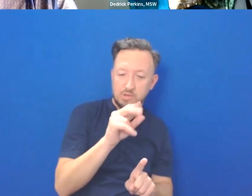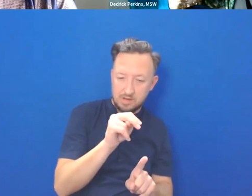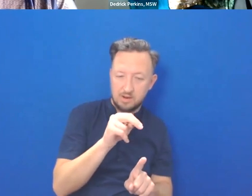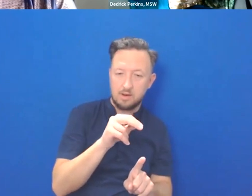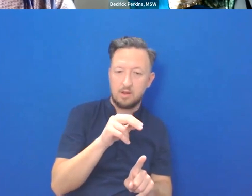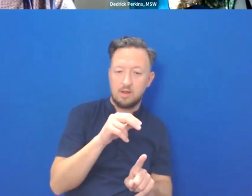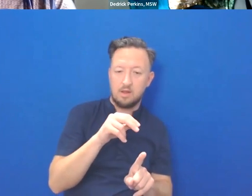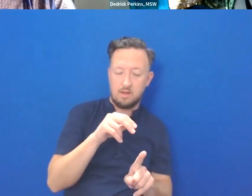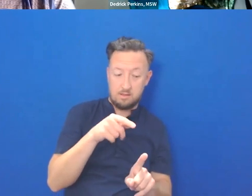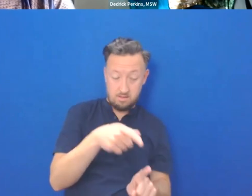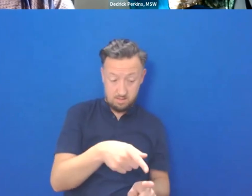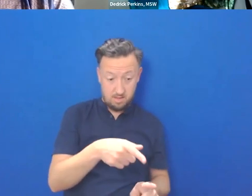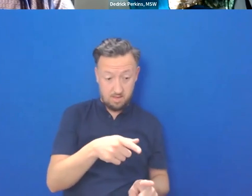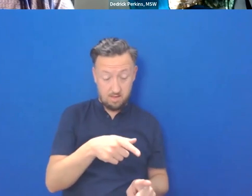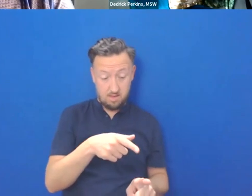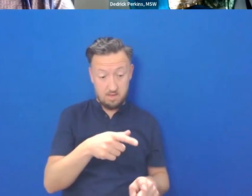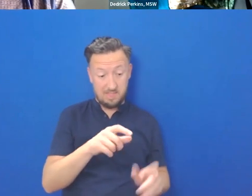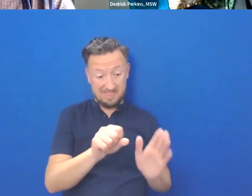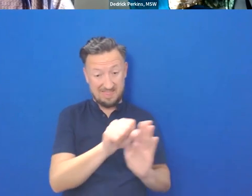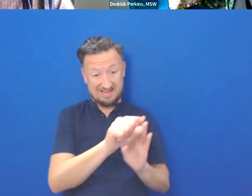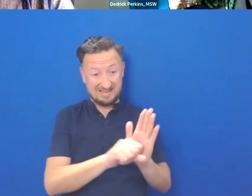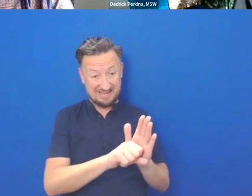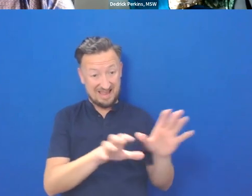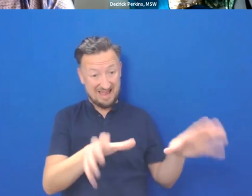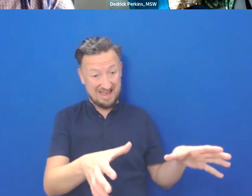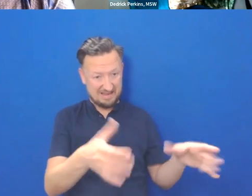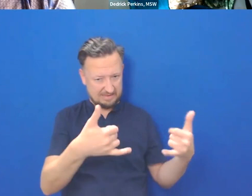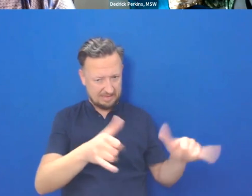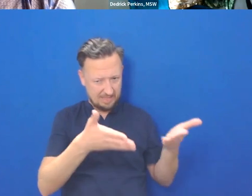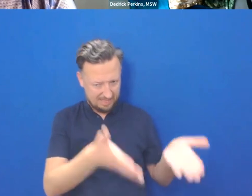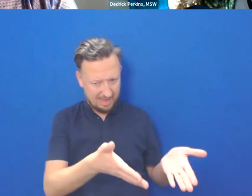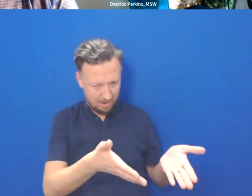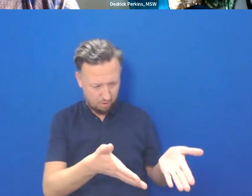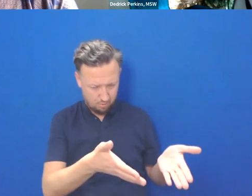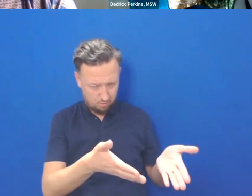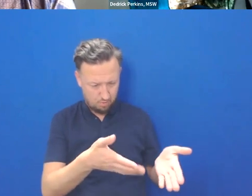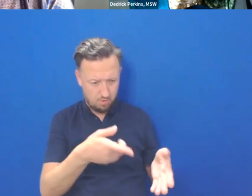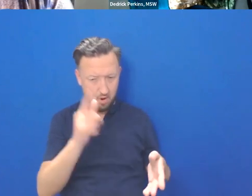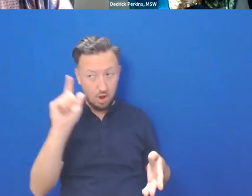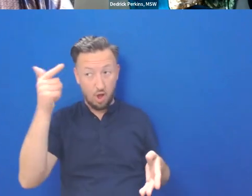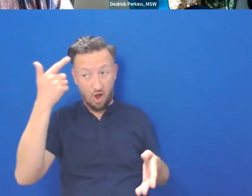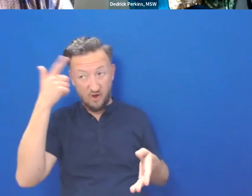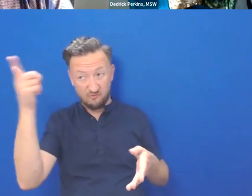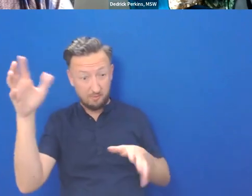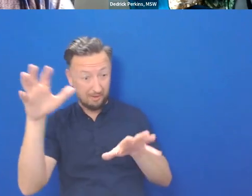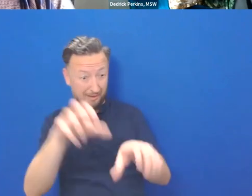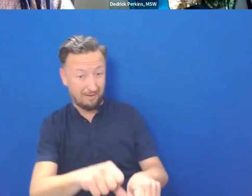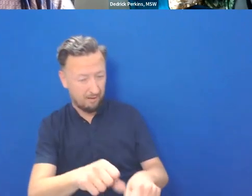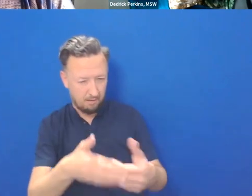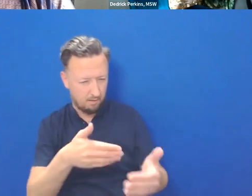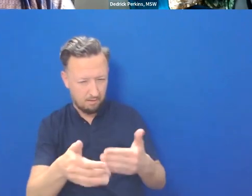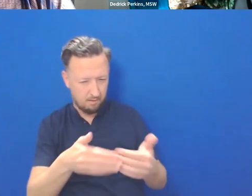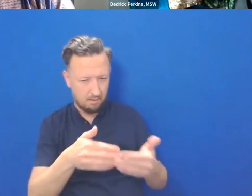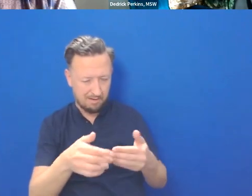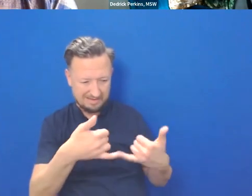its government being militarily overthrown, is a principle of law. Right? So what that means is a presumption